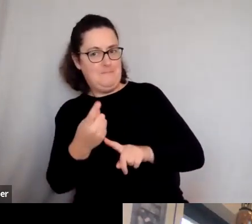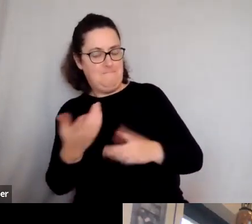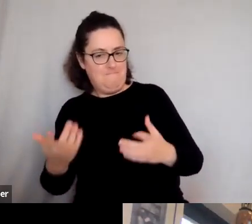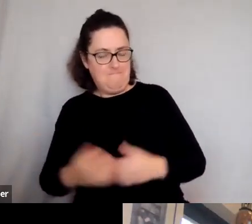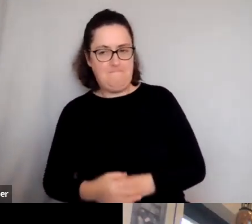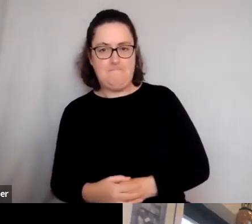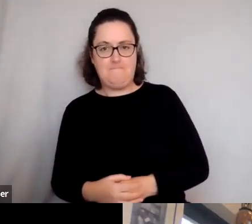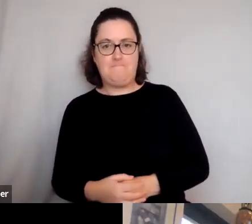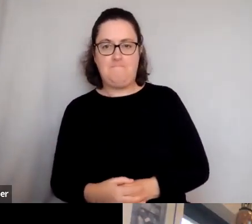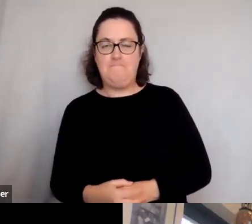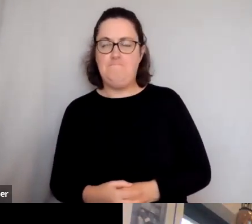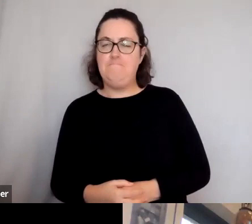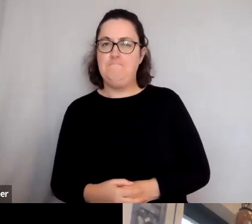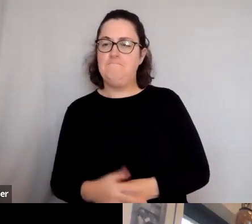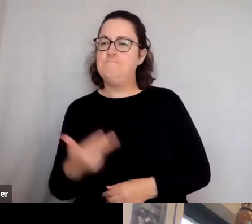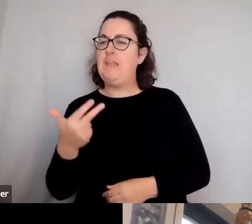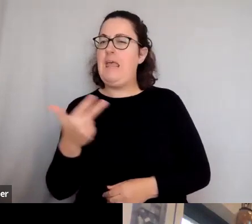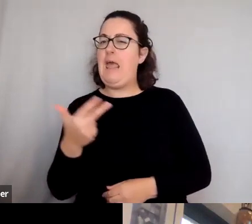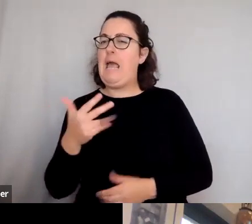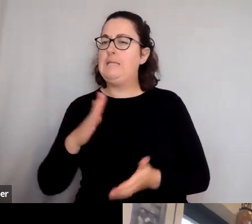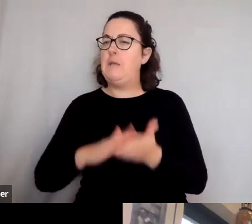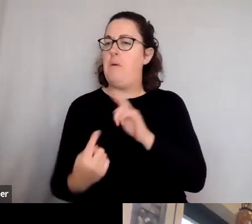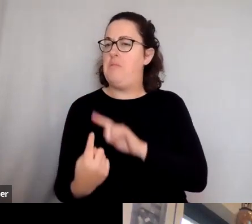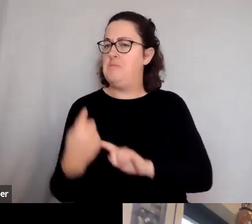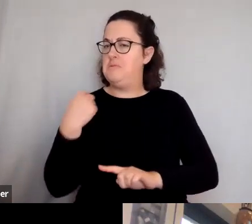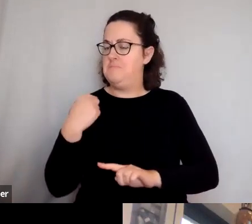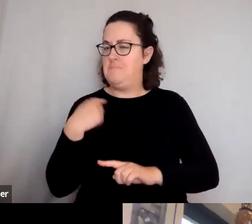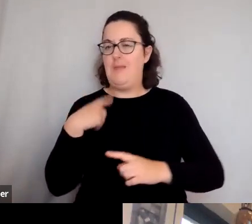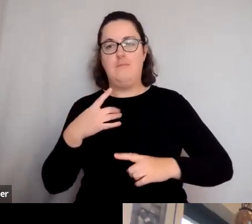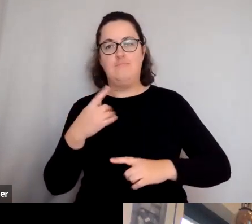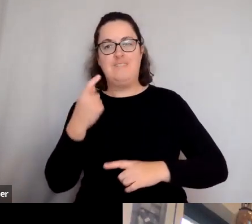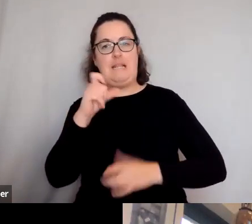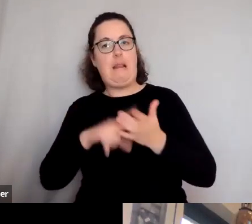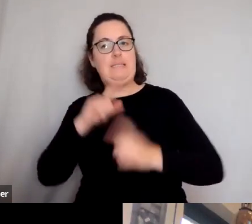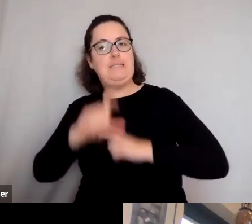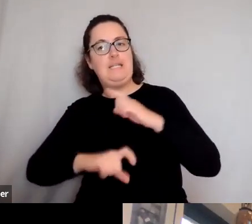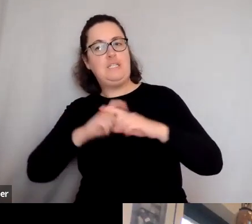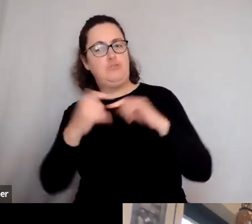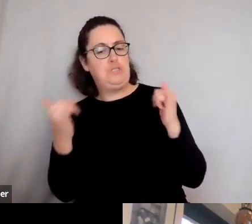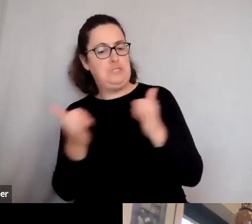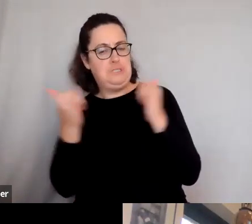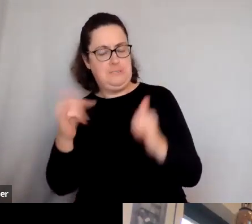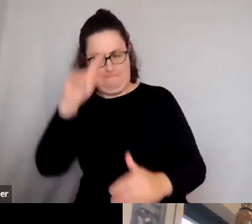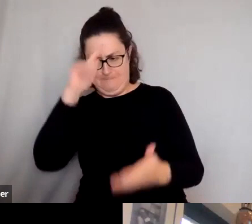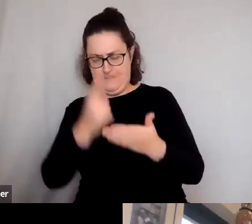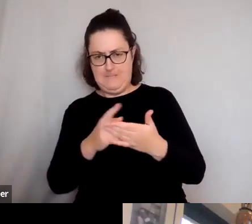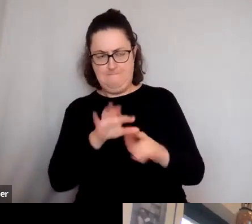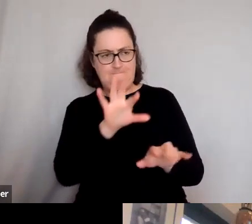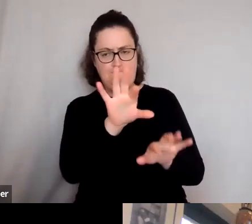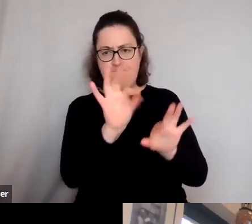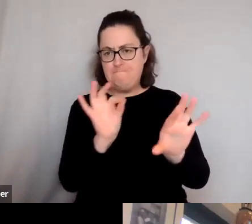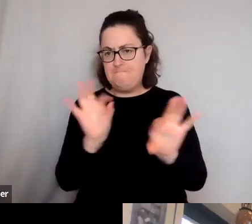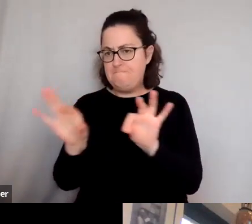18 months ago we decided as part of our centenary celebration that we would ask various